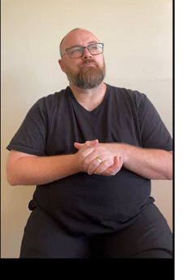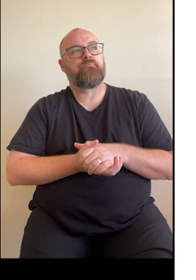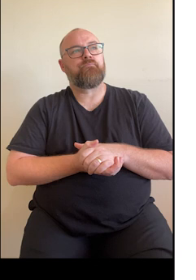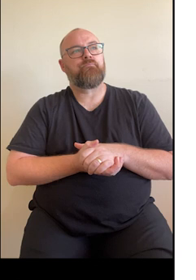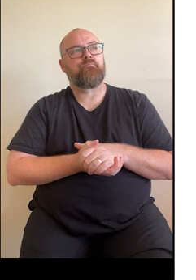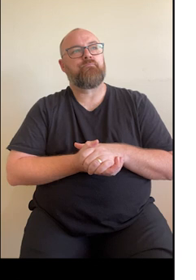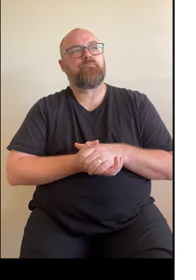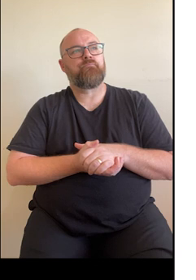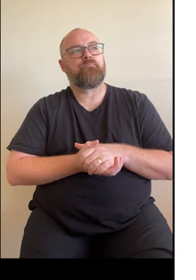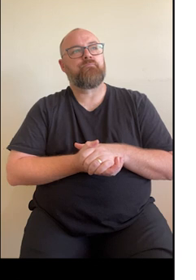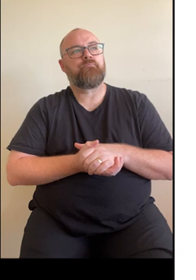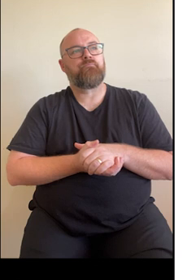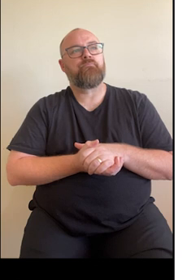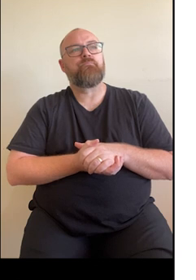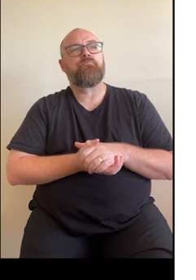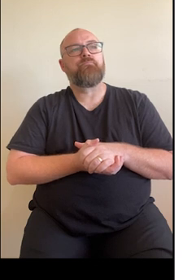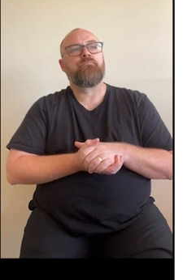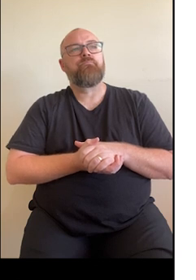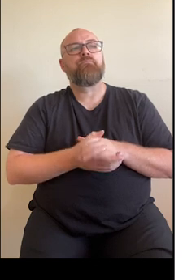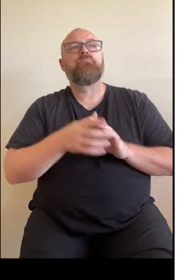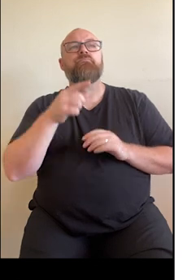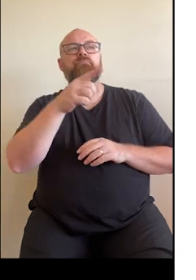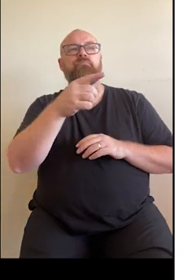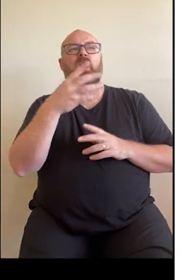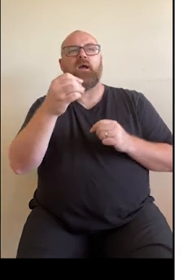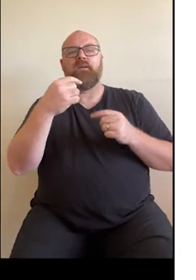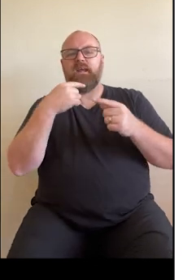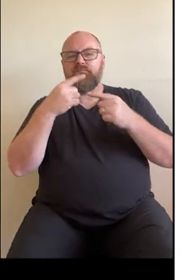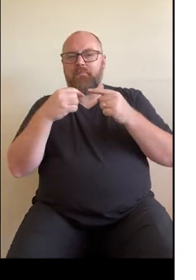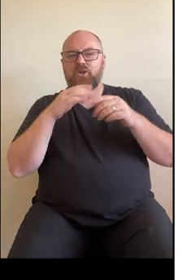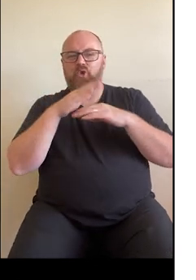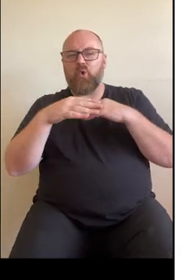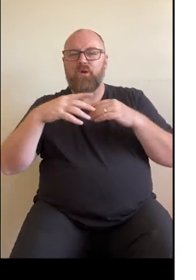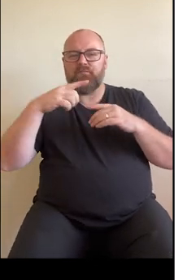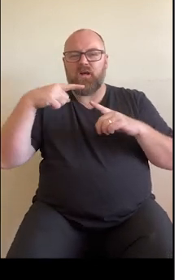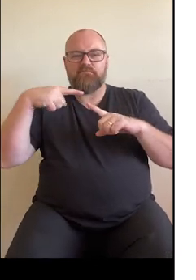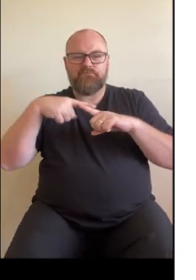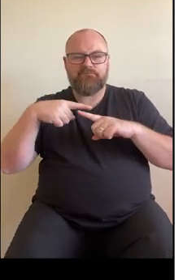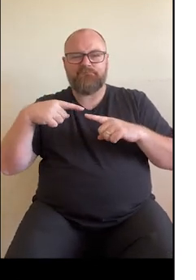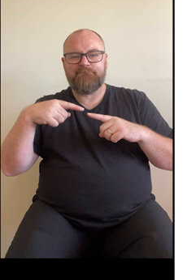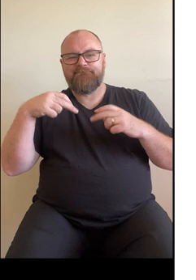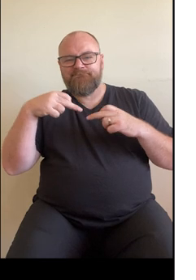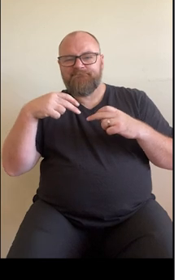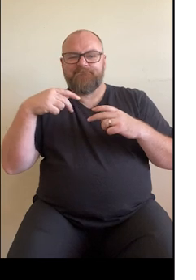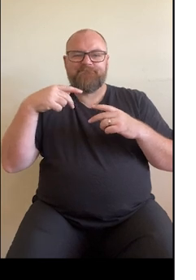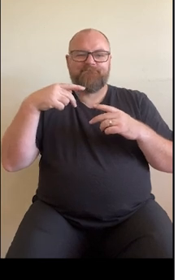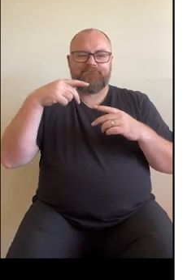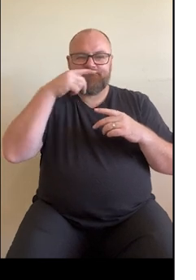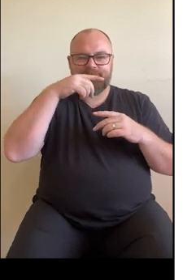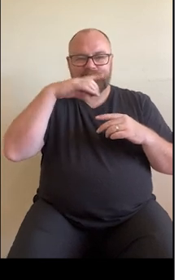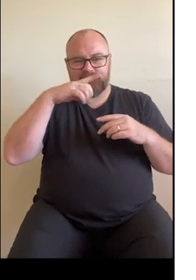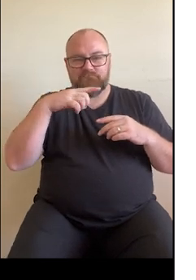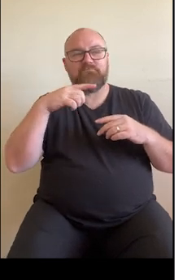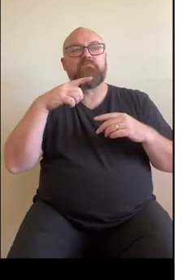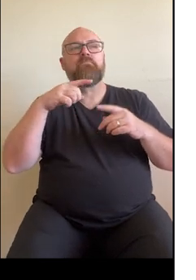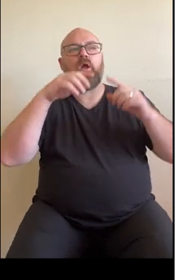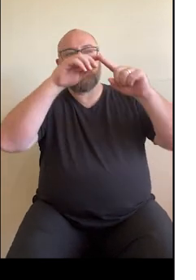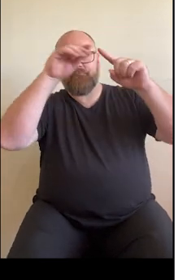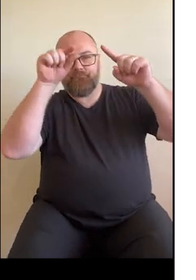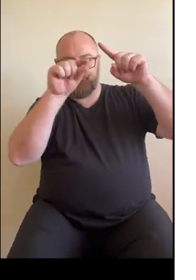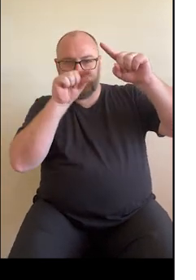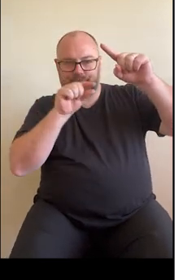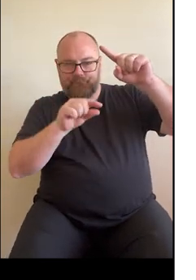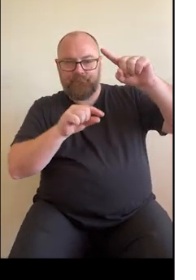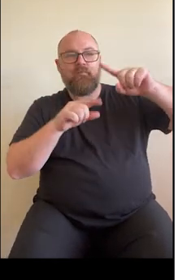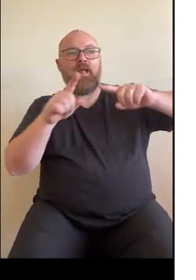If you scroll down the page past the information about allergies and adverse reactions at the top, you will find the medicines